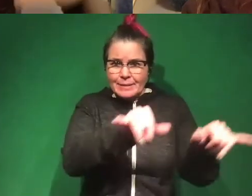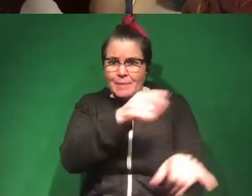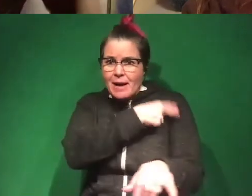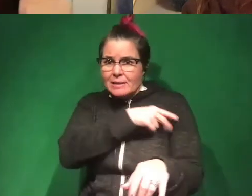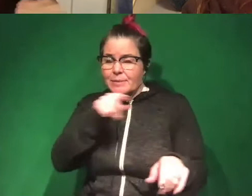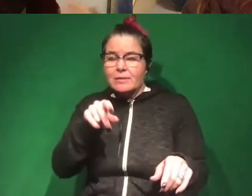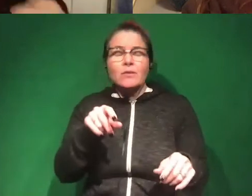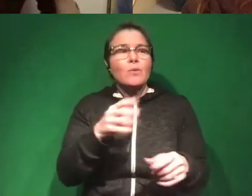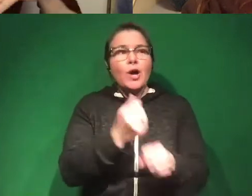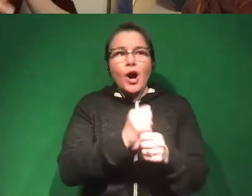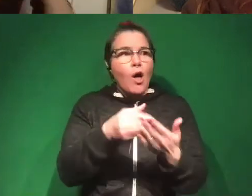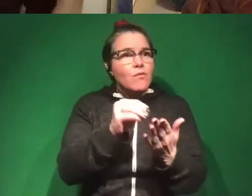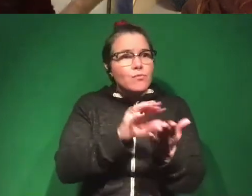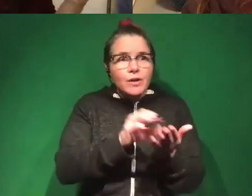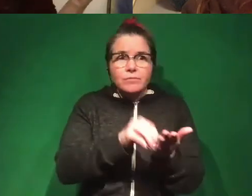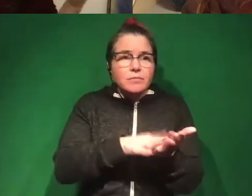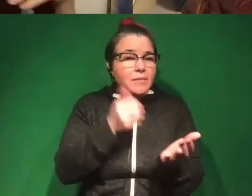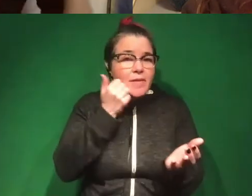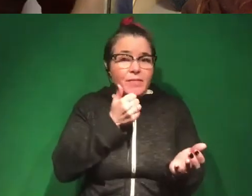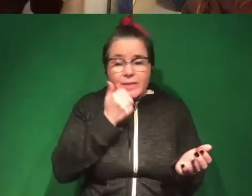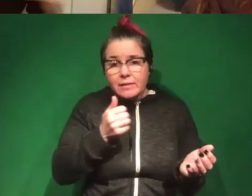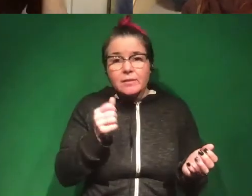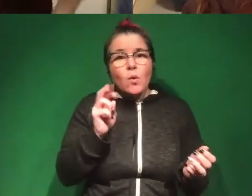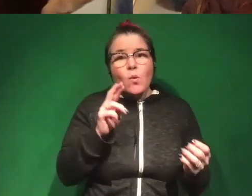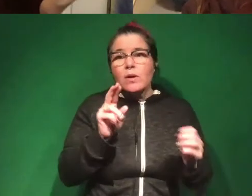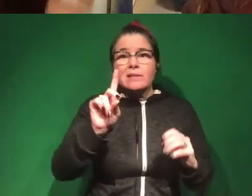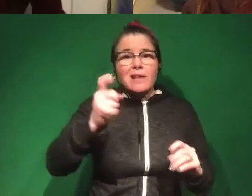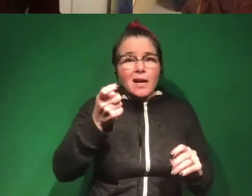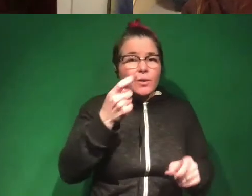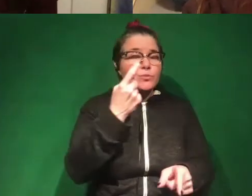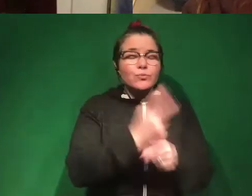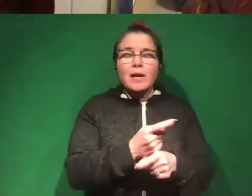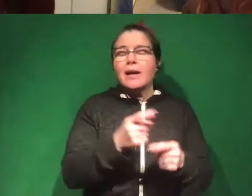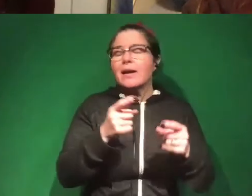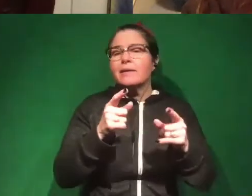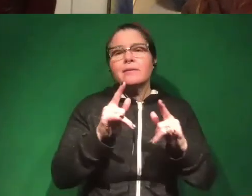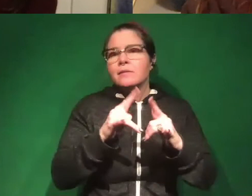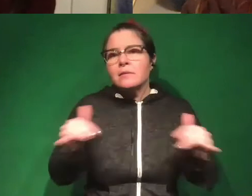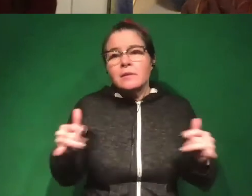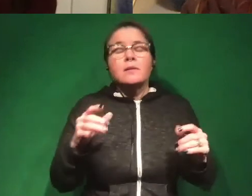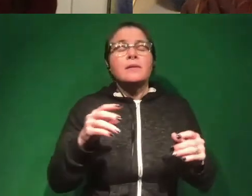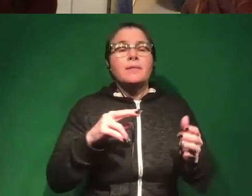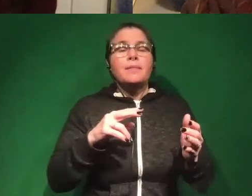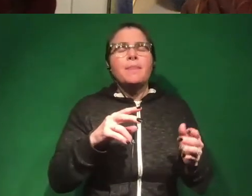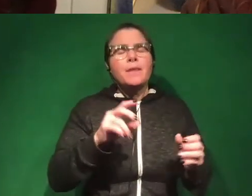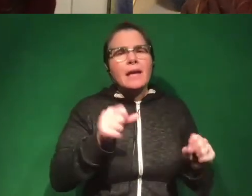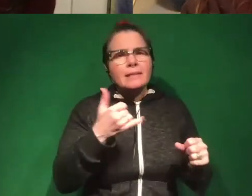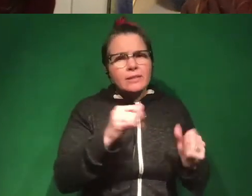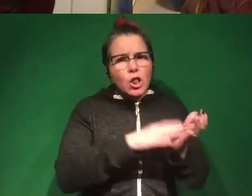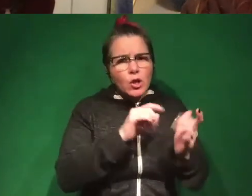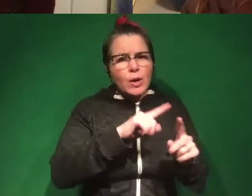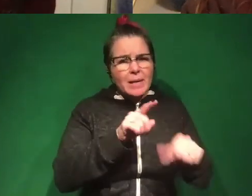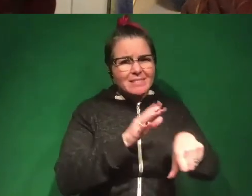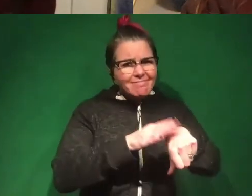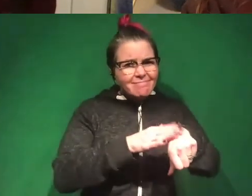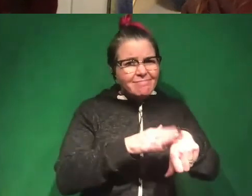whether we got all the records each day or whether we've diagnosed, et cetera. Um, that doesn't mean that we can't learn something from data, but it just means being